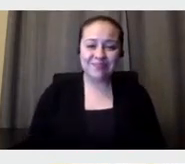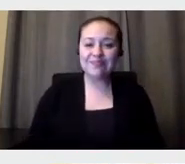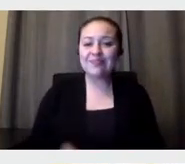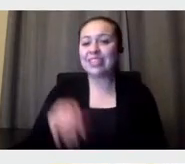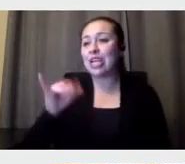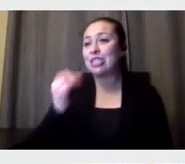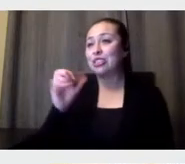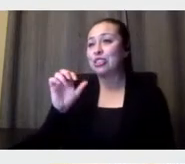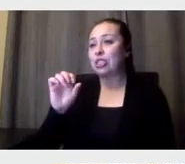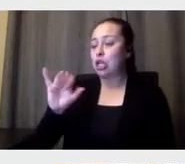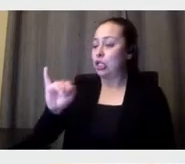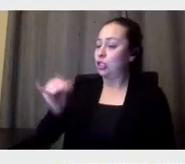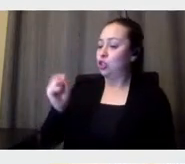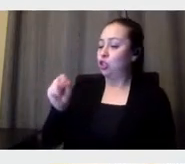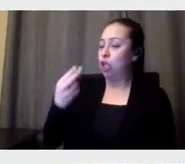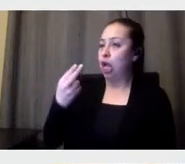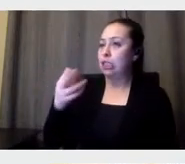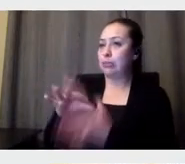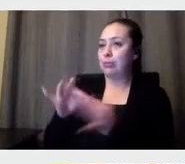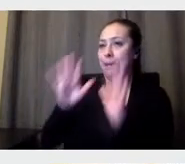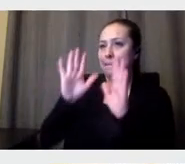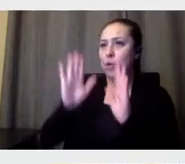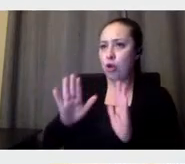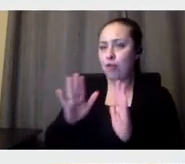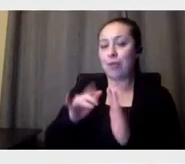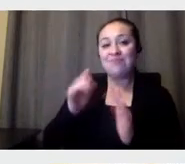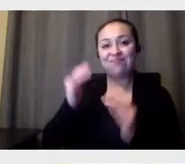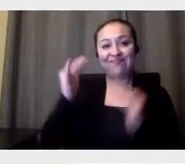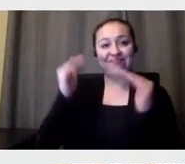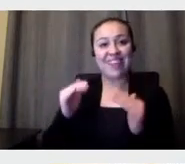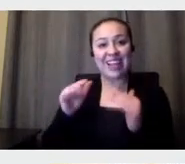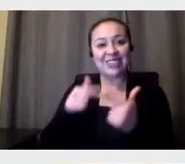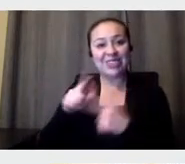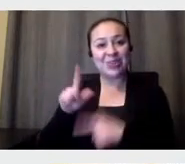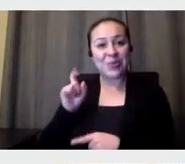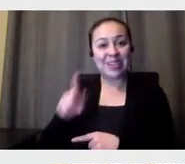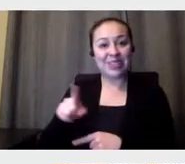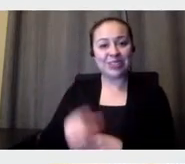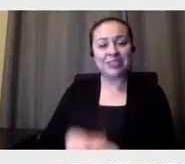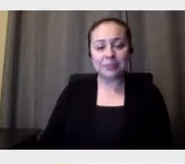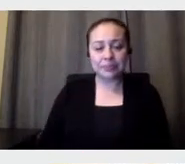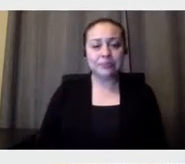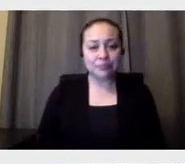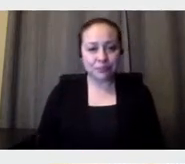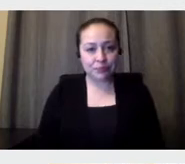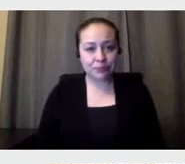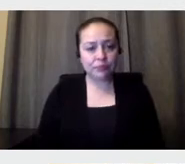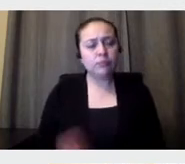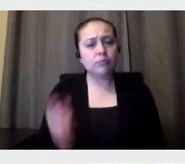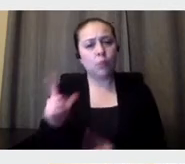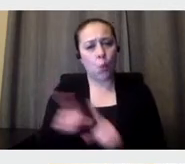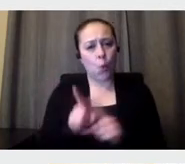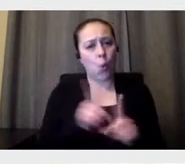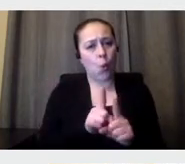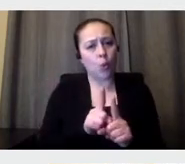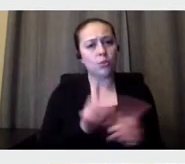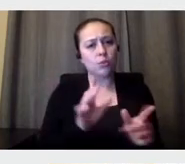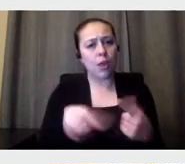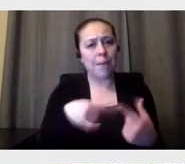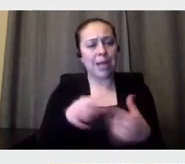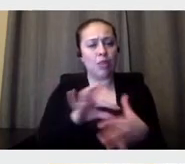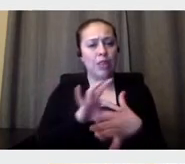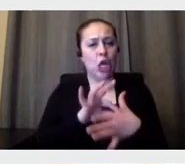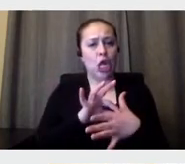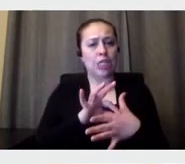I'm gonna go with the next question. Um, which is also about, uh, the context in which